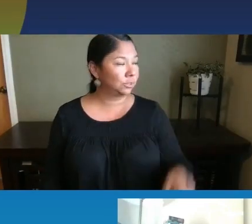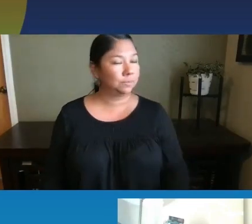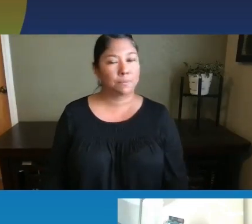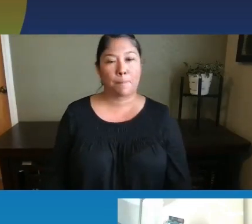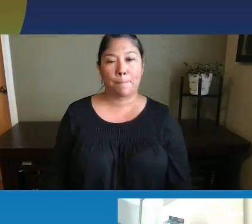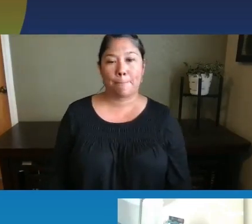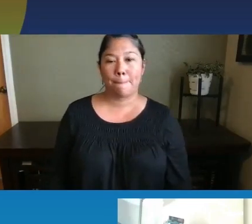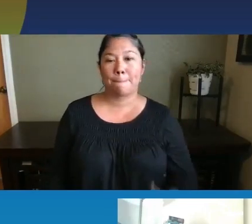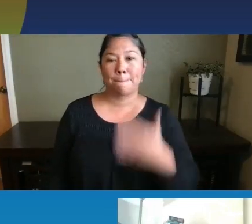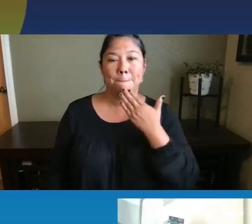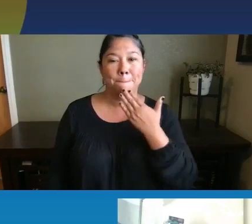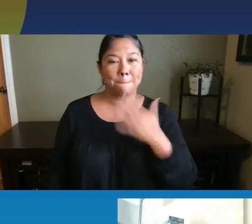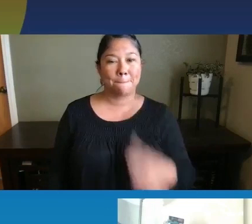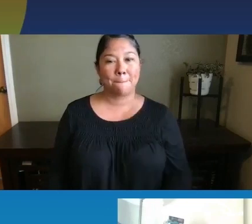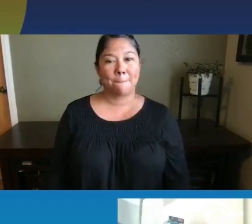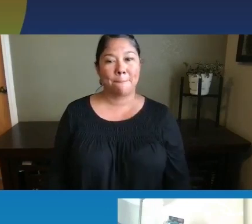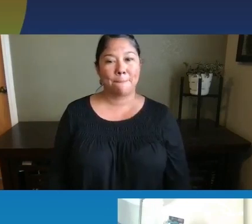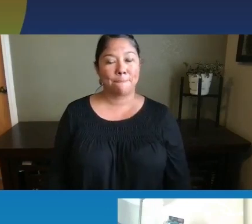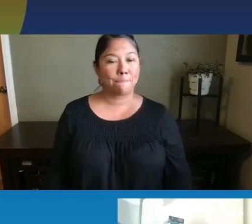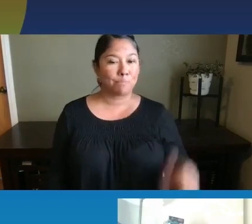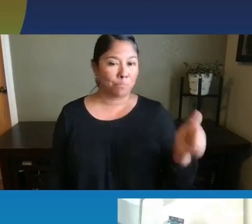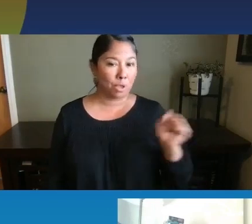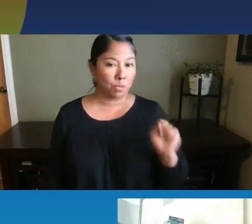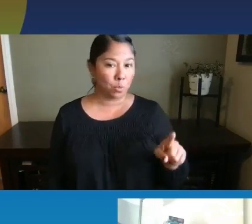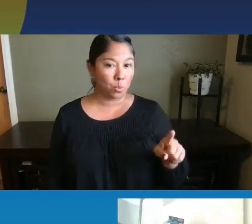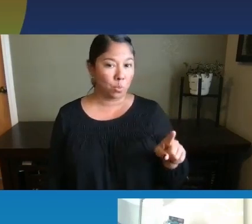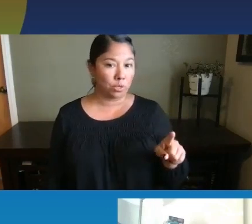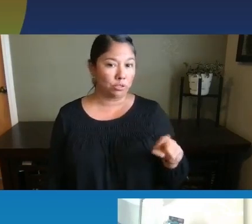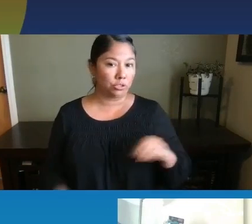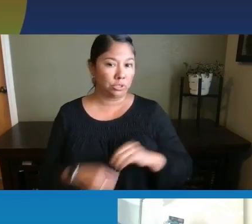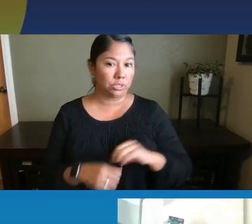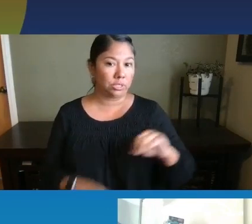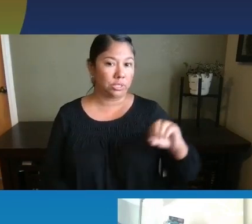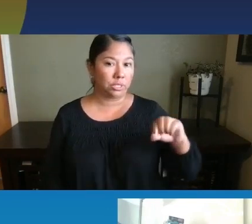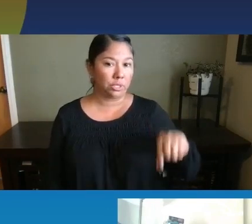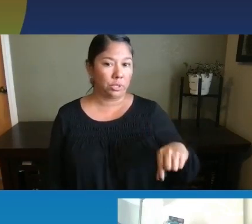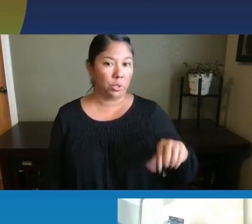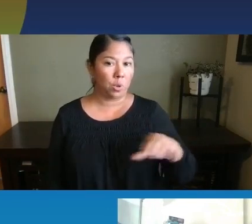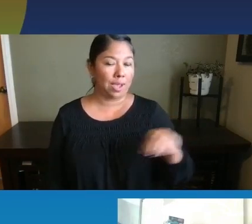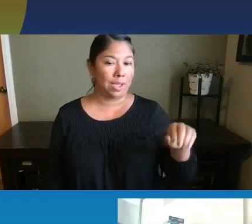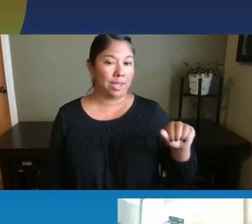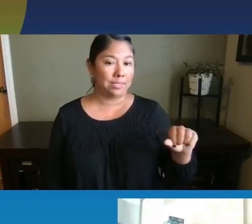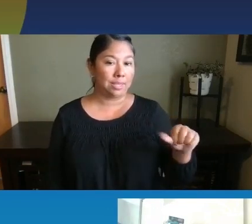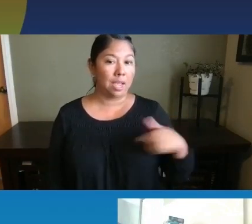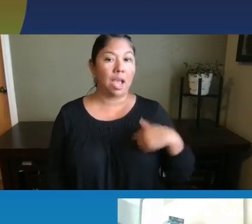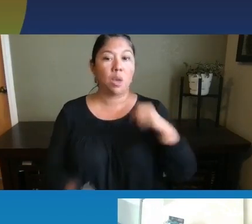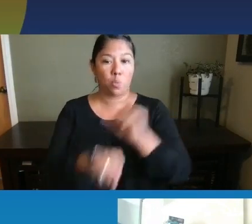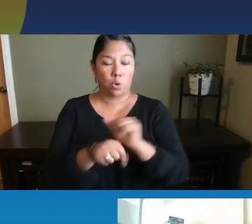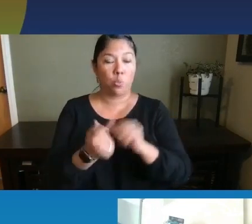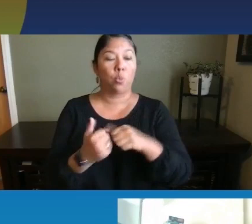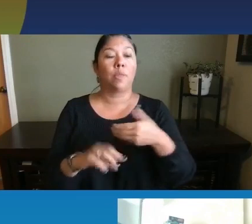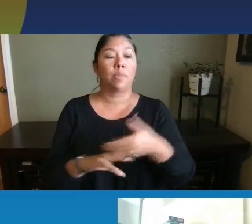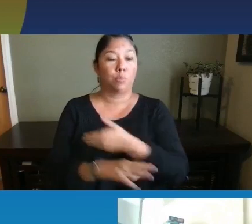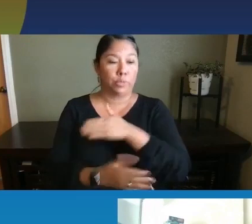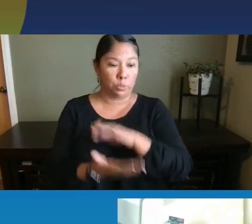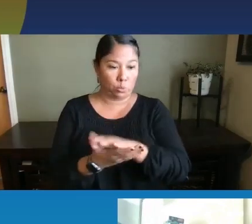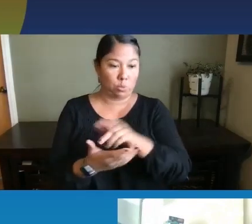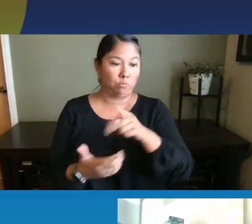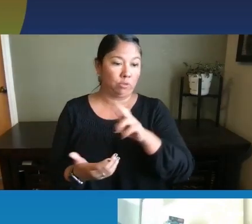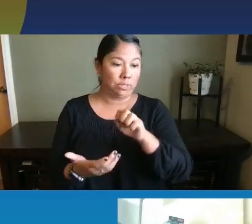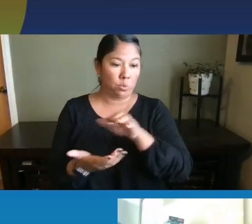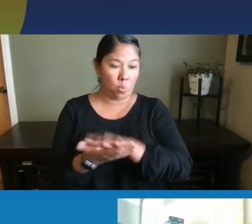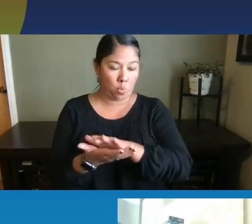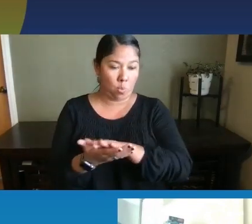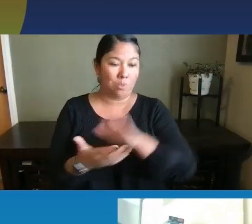Thanks. Uh, another question in the Q and a, uh, I work with preschool and there seems to be a lot of